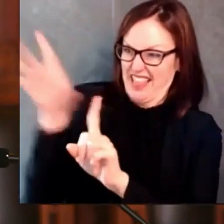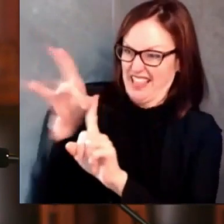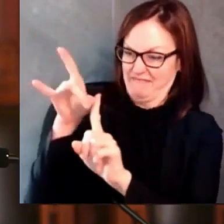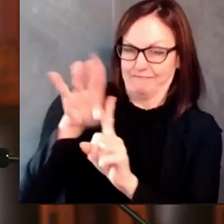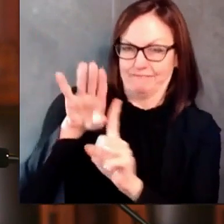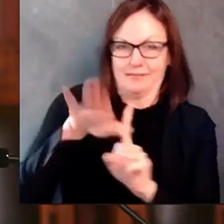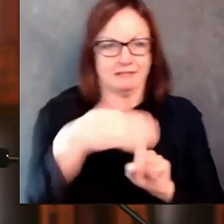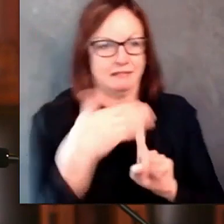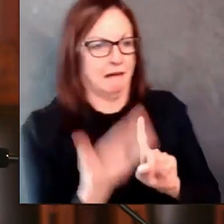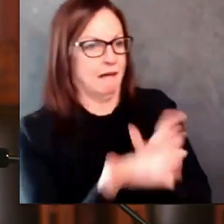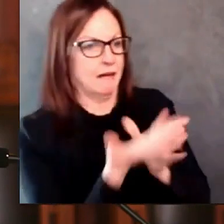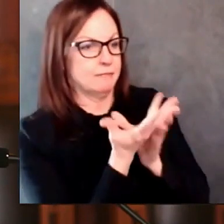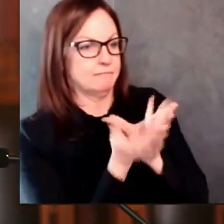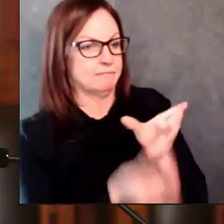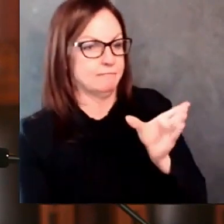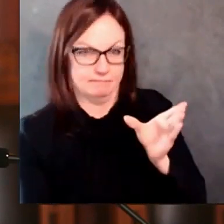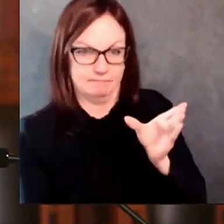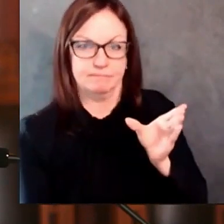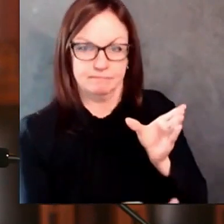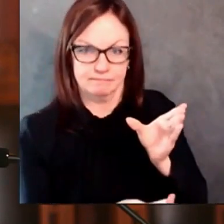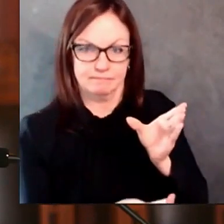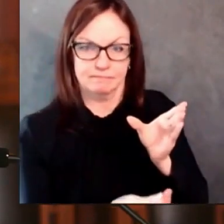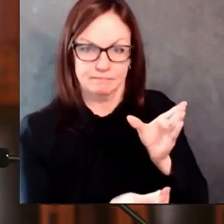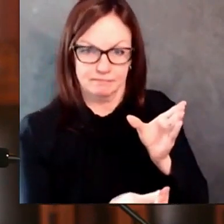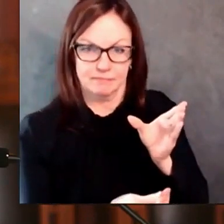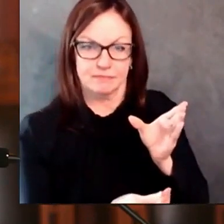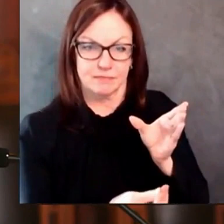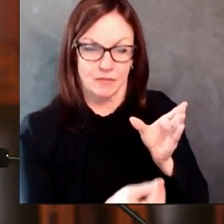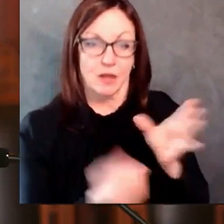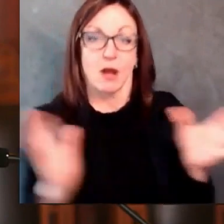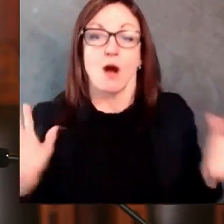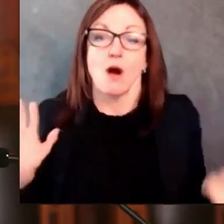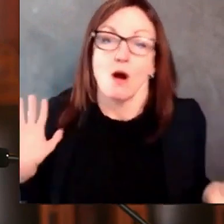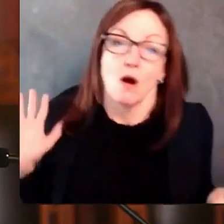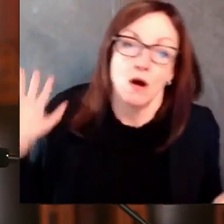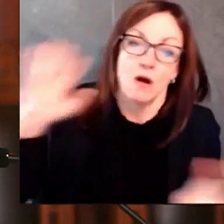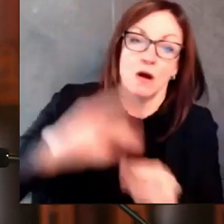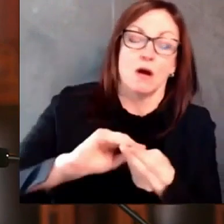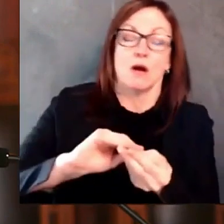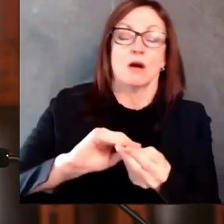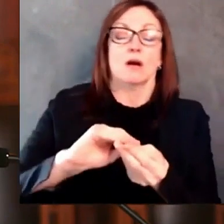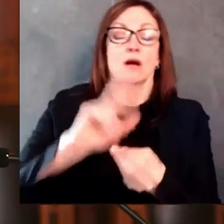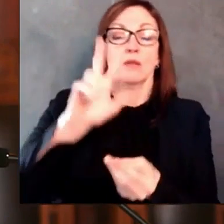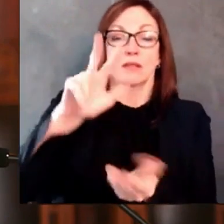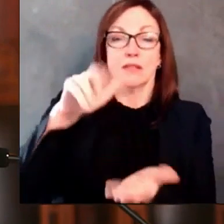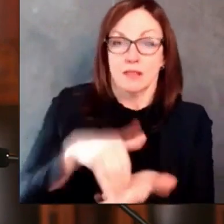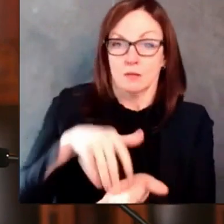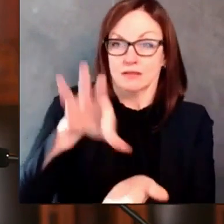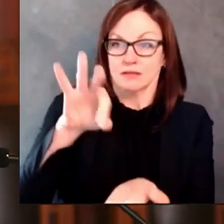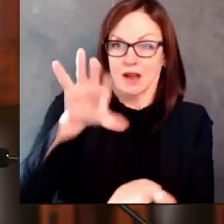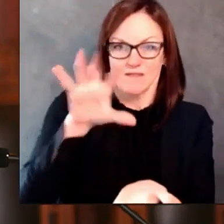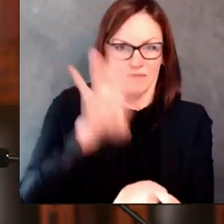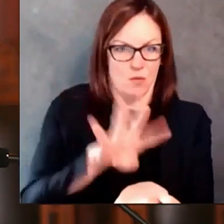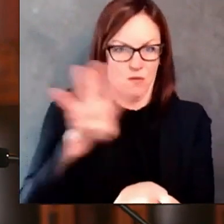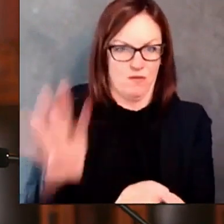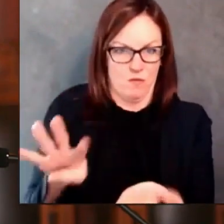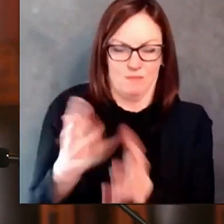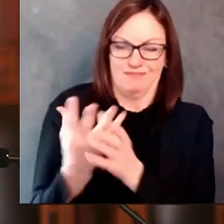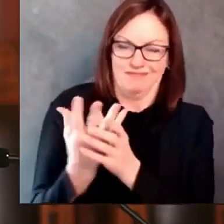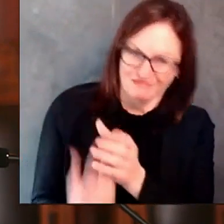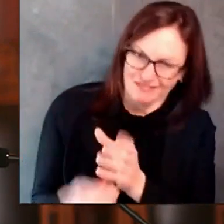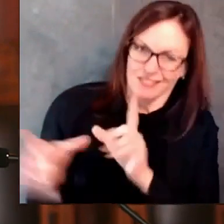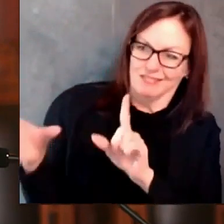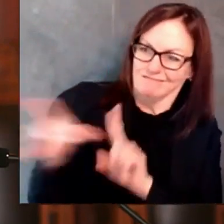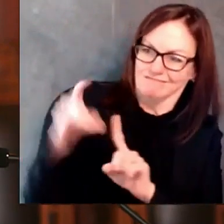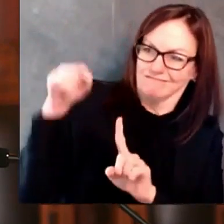,944, and reminds us, as it does every day, that we must do everything we can to prevent this